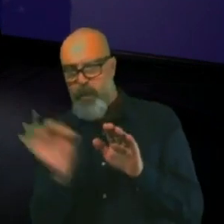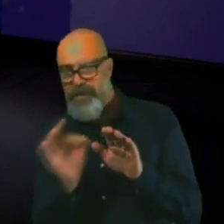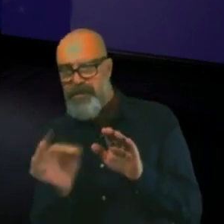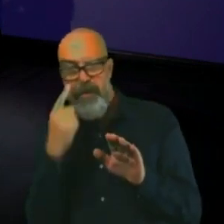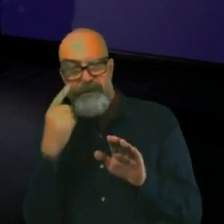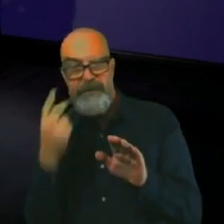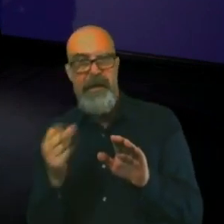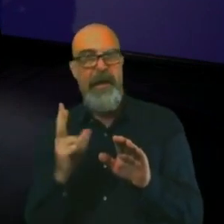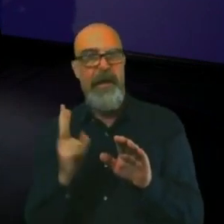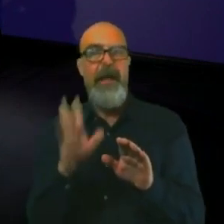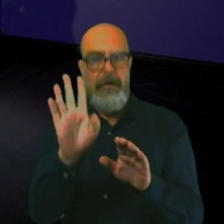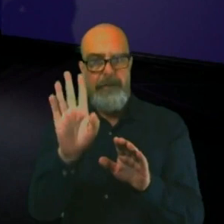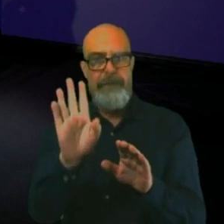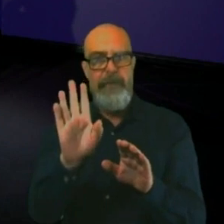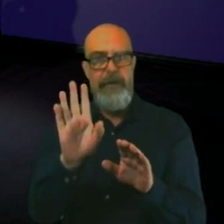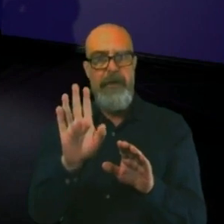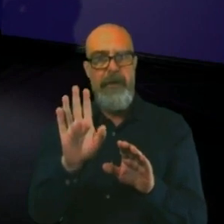question,